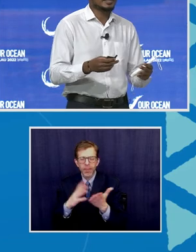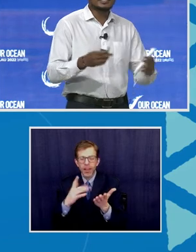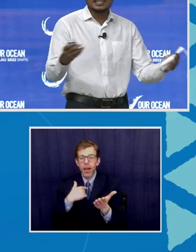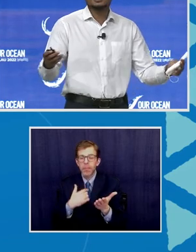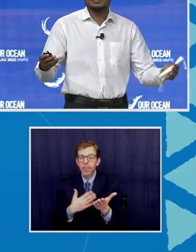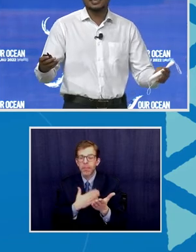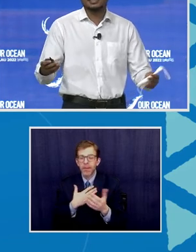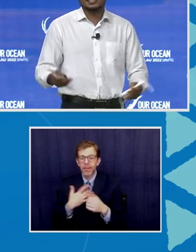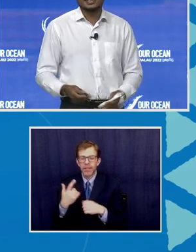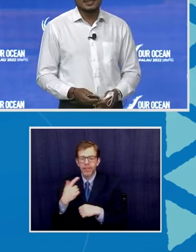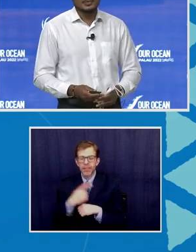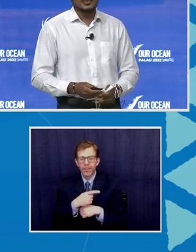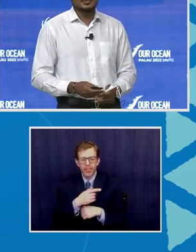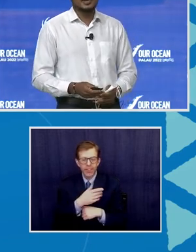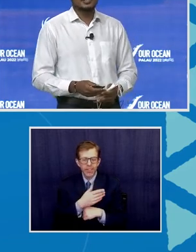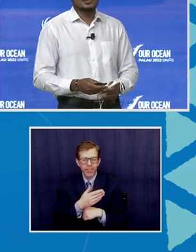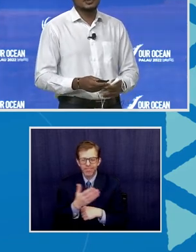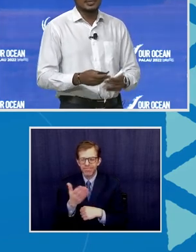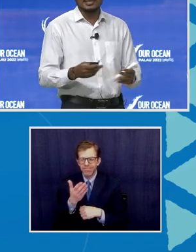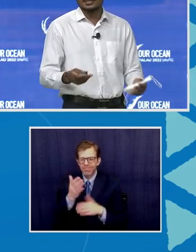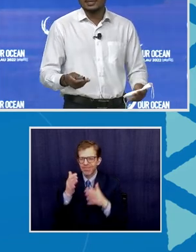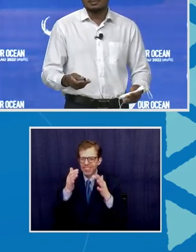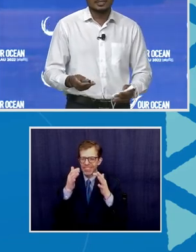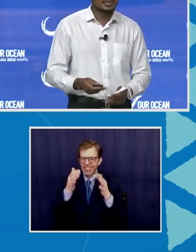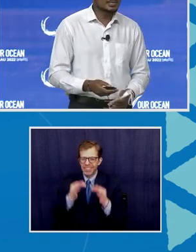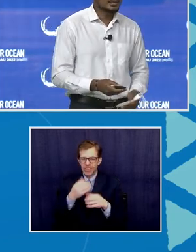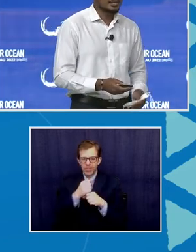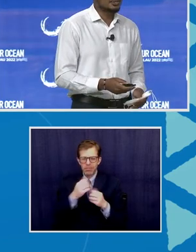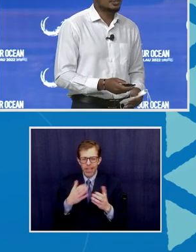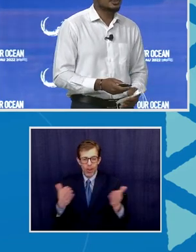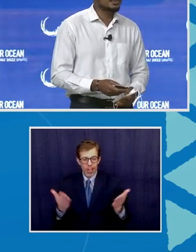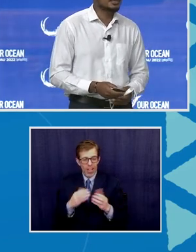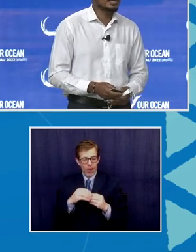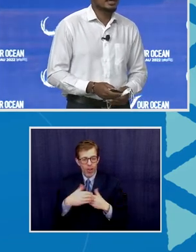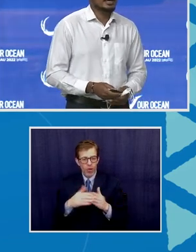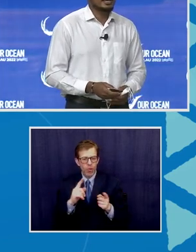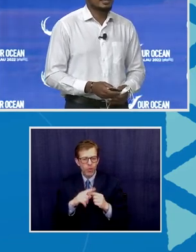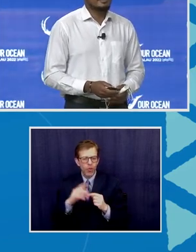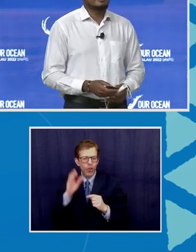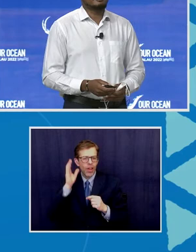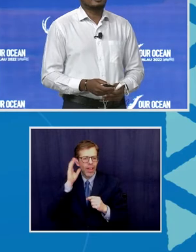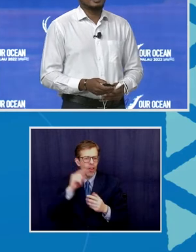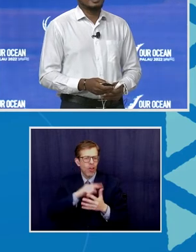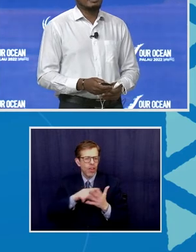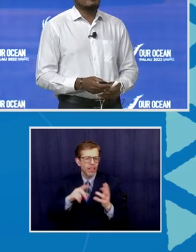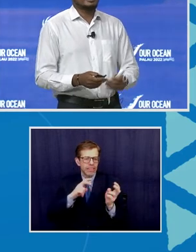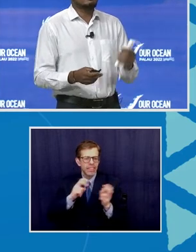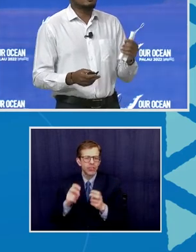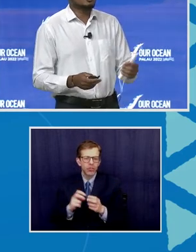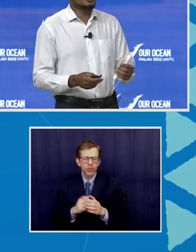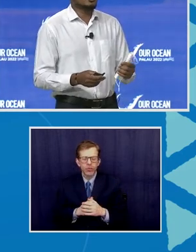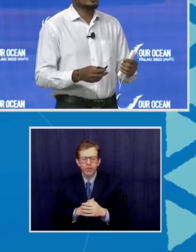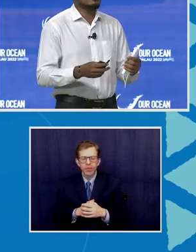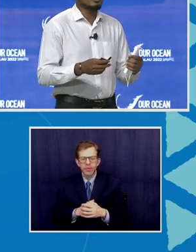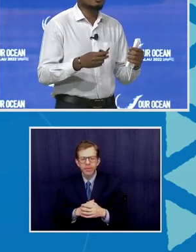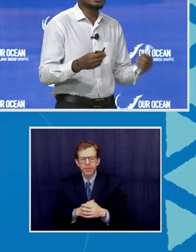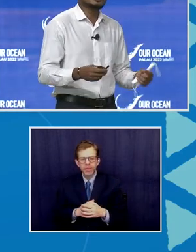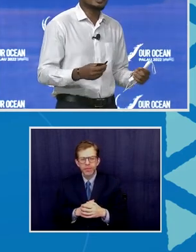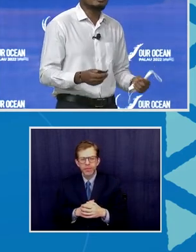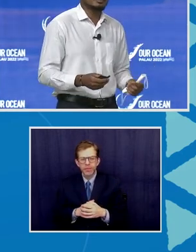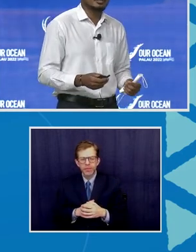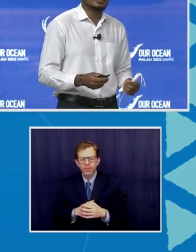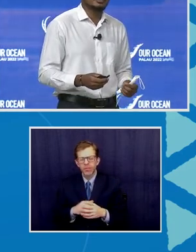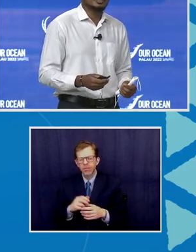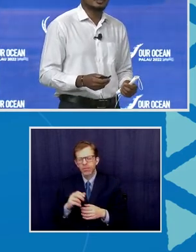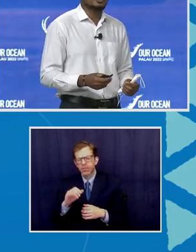decision makers in the room to hear some of these issues. But more so when